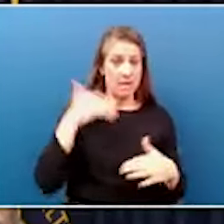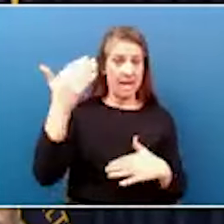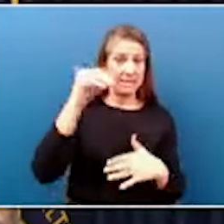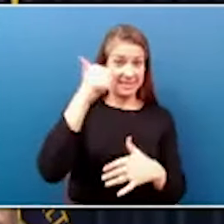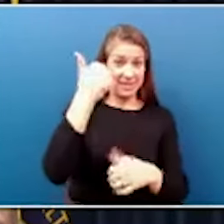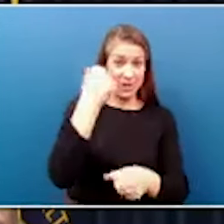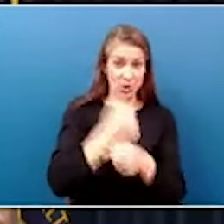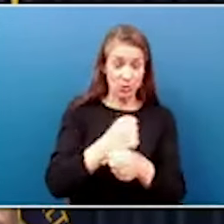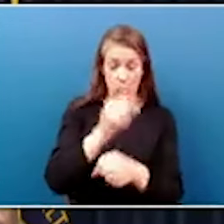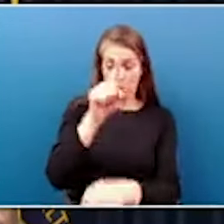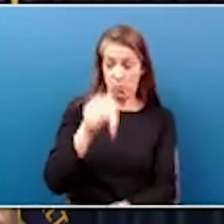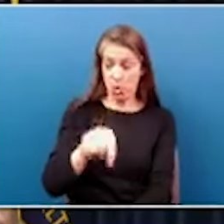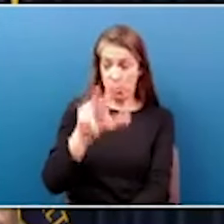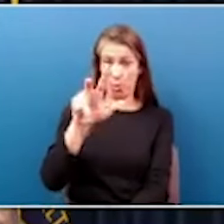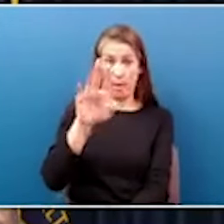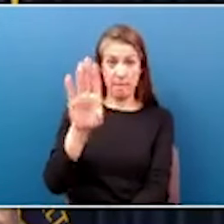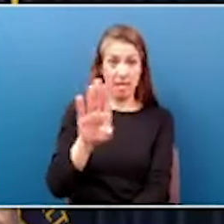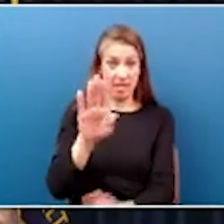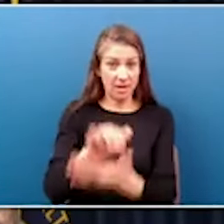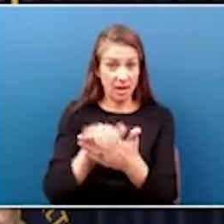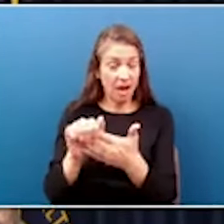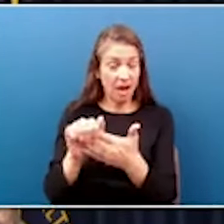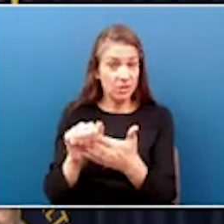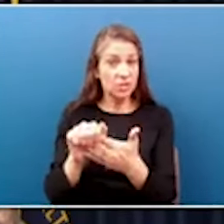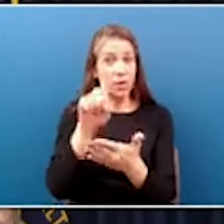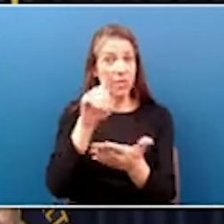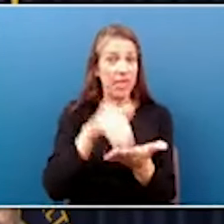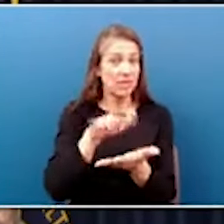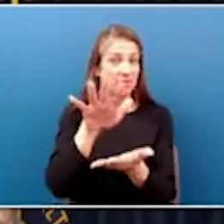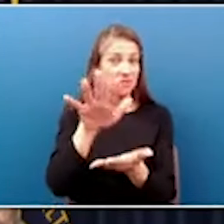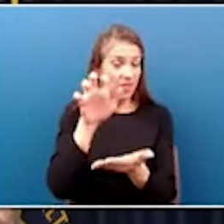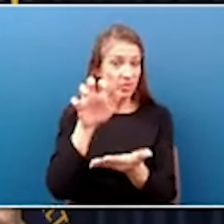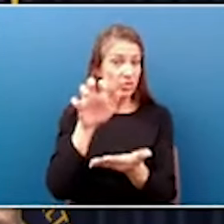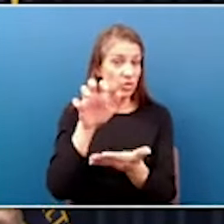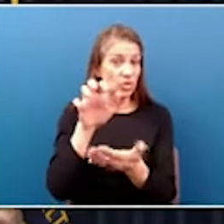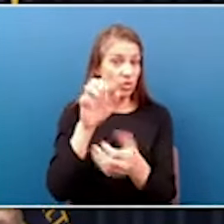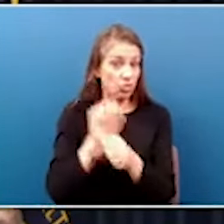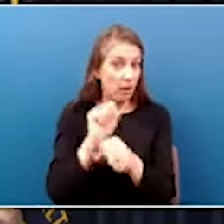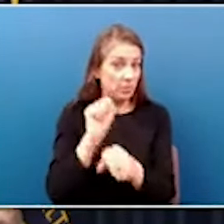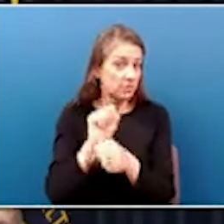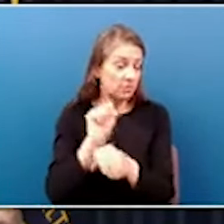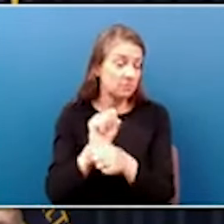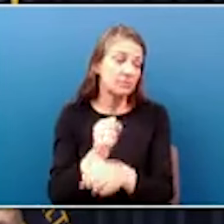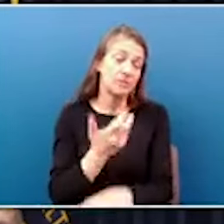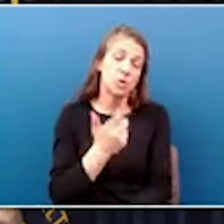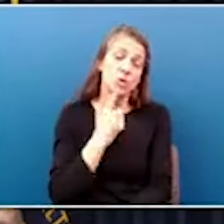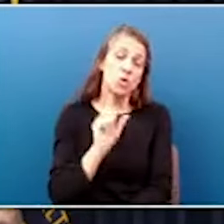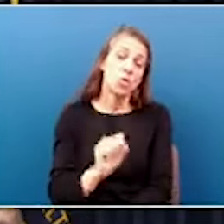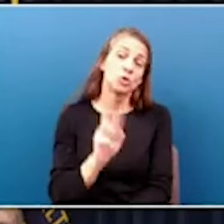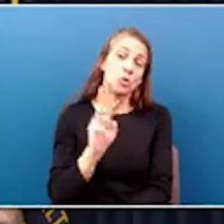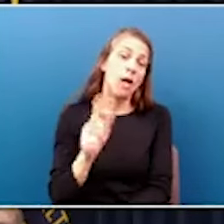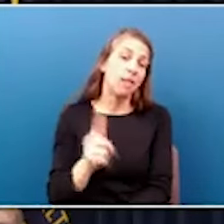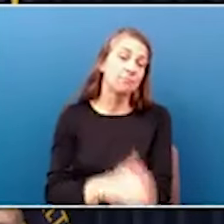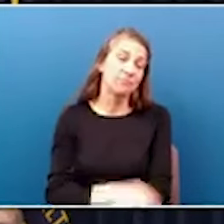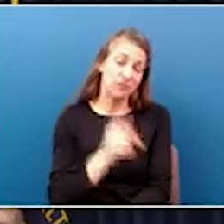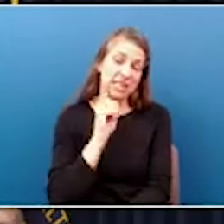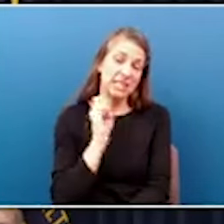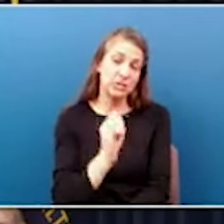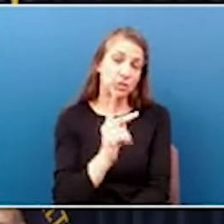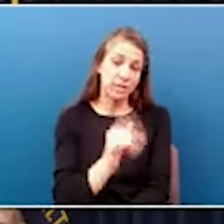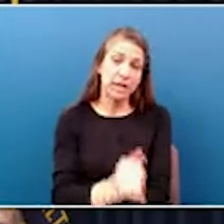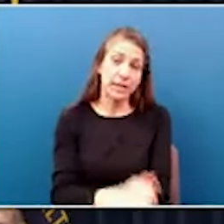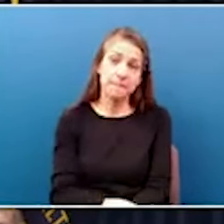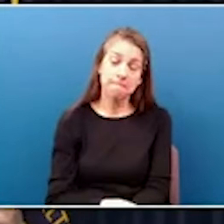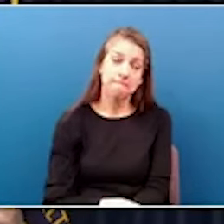.3 billion, 1,500 construction jobs. It's something that works really, really well in Eastern Kentucky. And to me, it